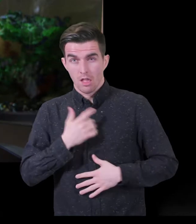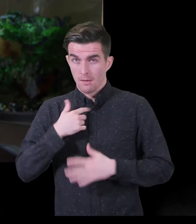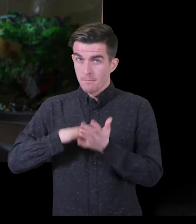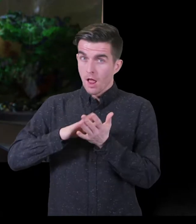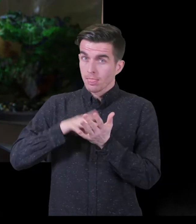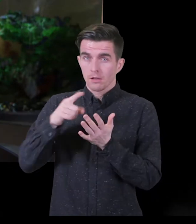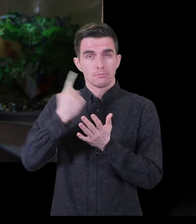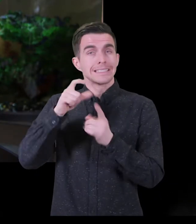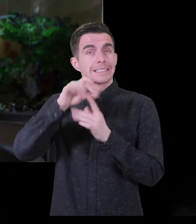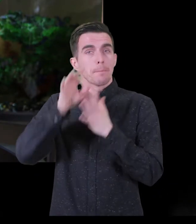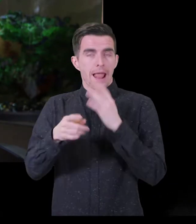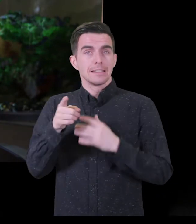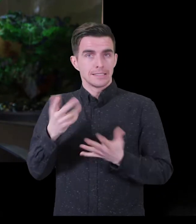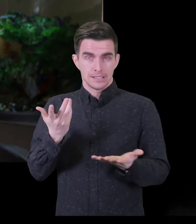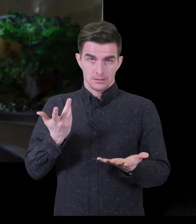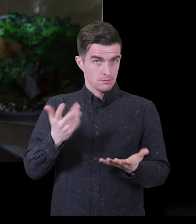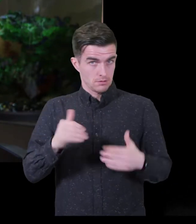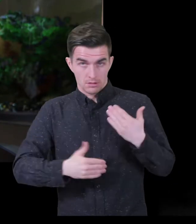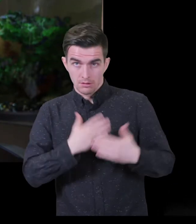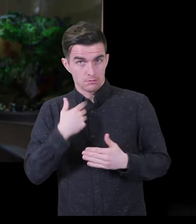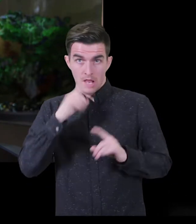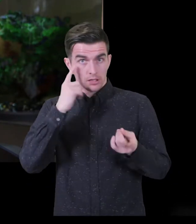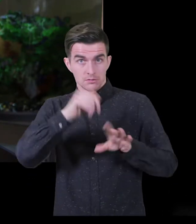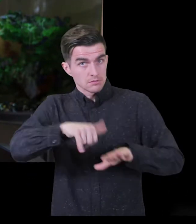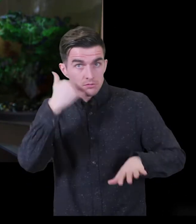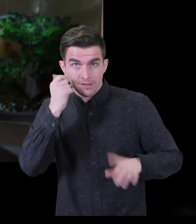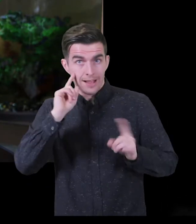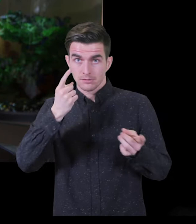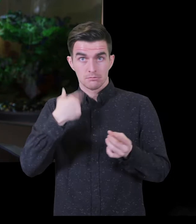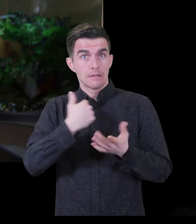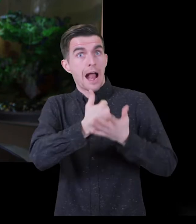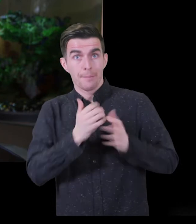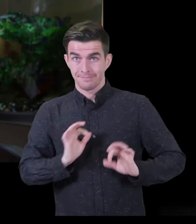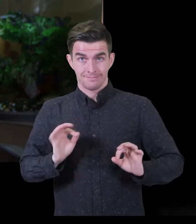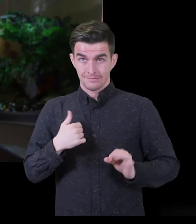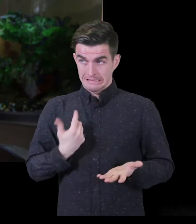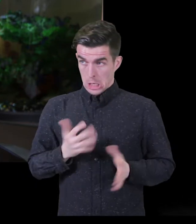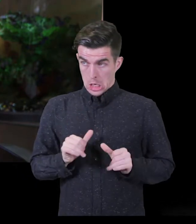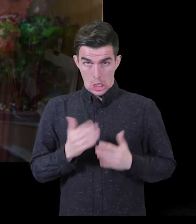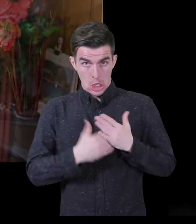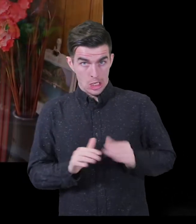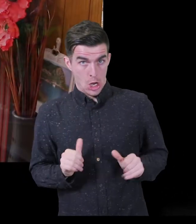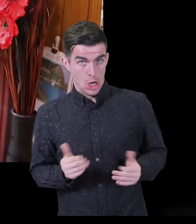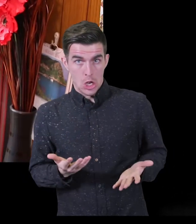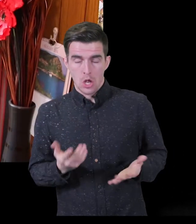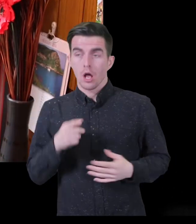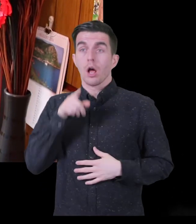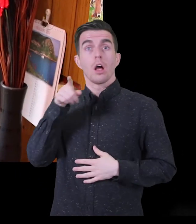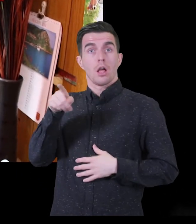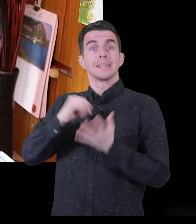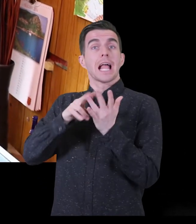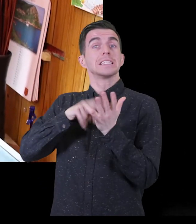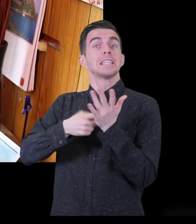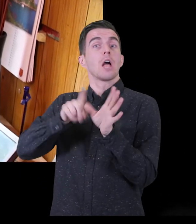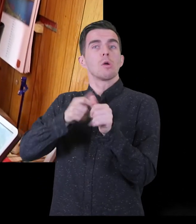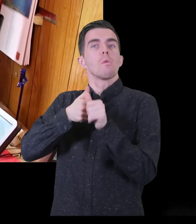I had a lot of pressure because I had a bereavement and I had a disabled mother. And I wasn't able to lift the telephone and I had no